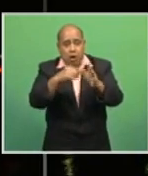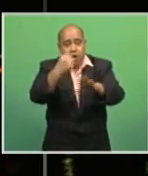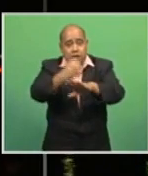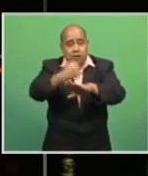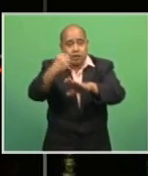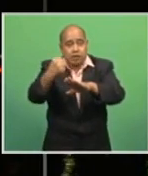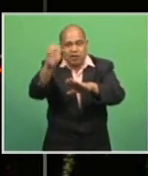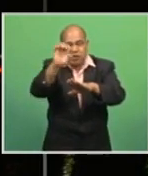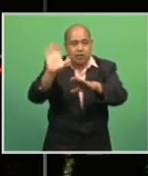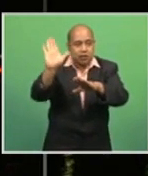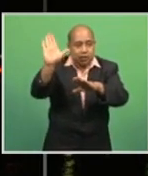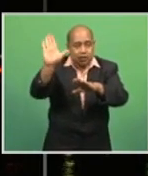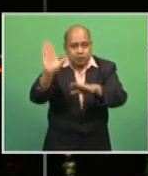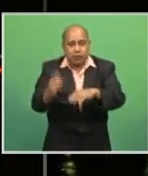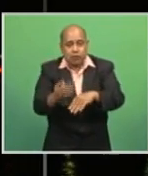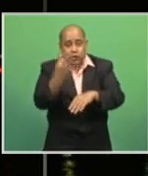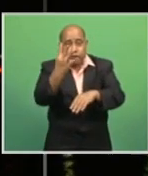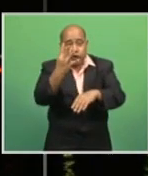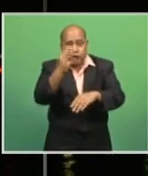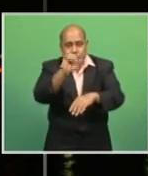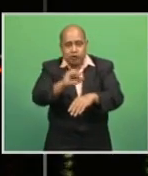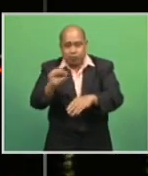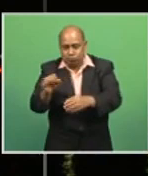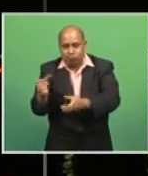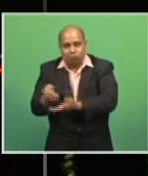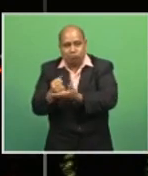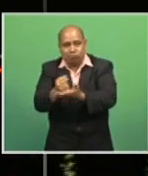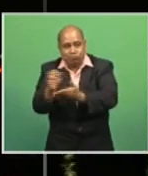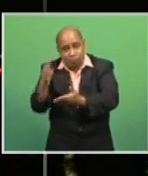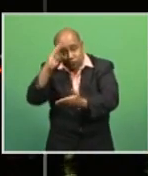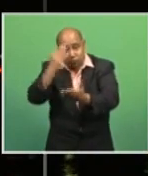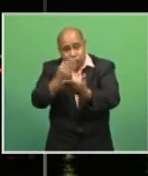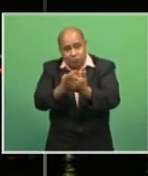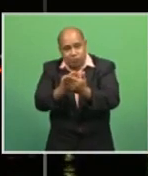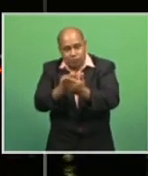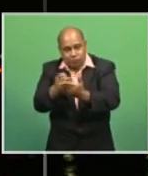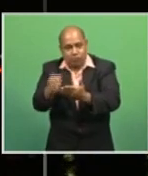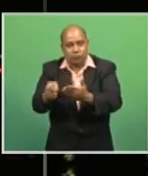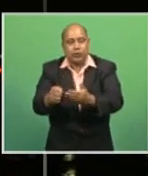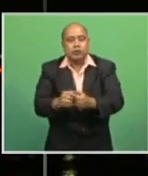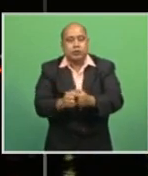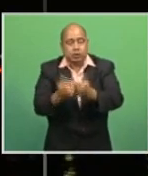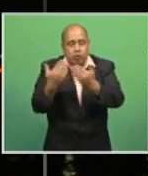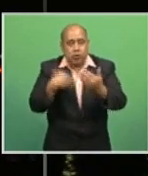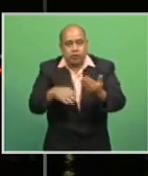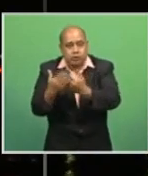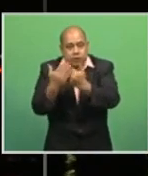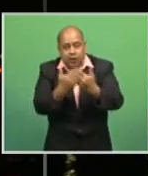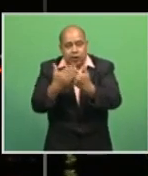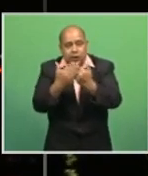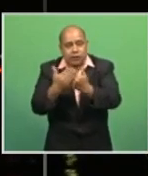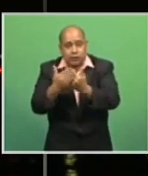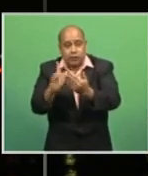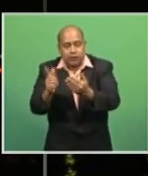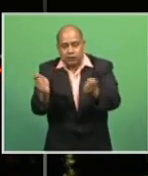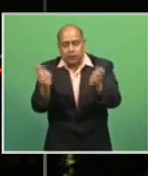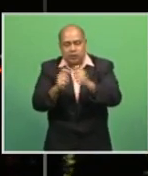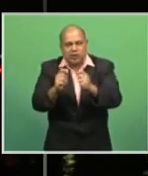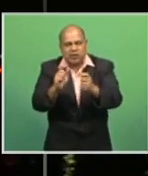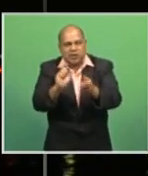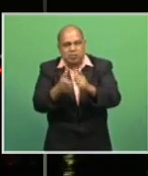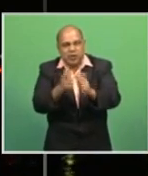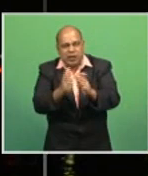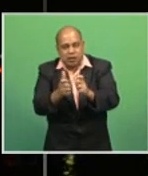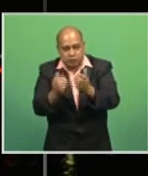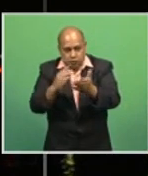students to pursue the advanced study of oceans and climate change. The $6 million scholarship has been facilitated